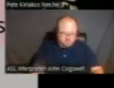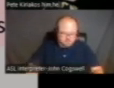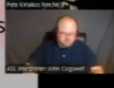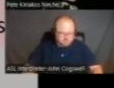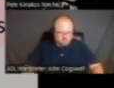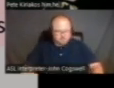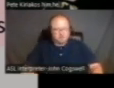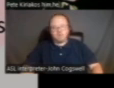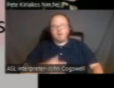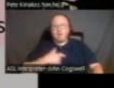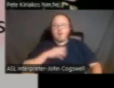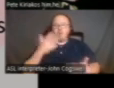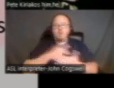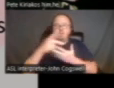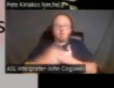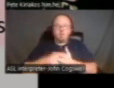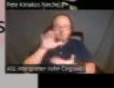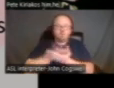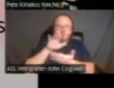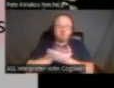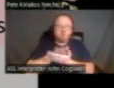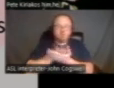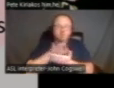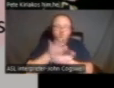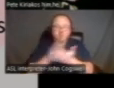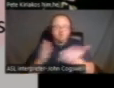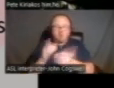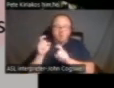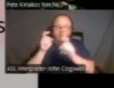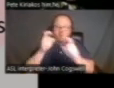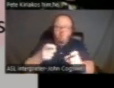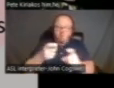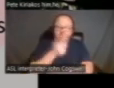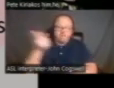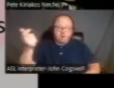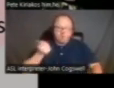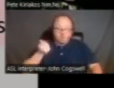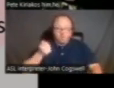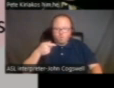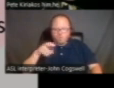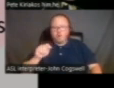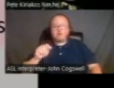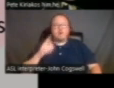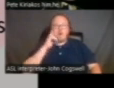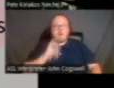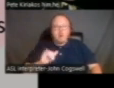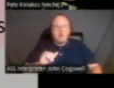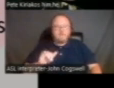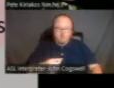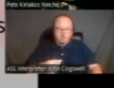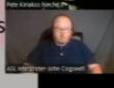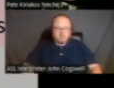program, the school is awarded by a grant by the California Endowment.